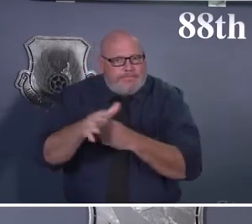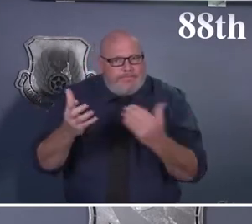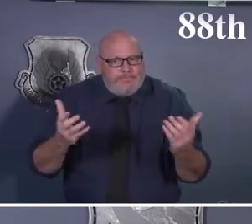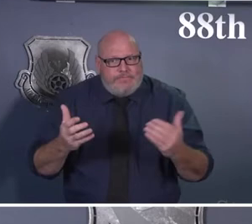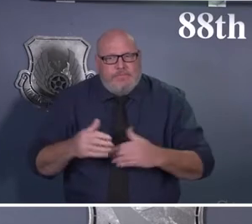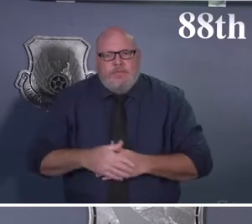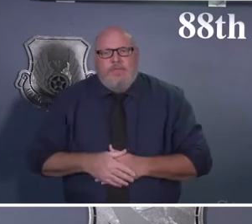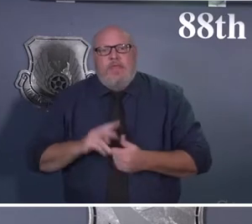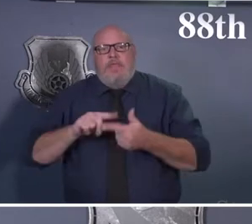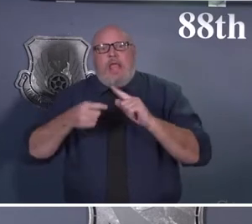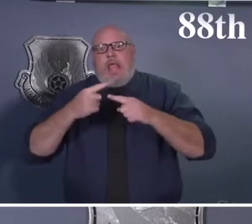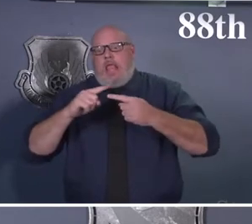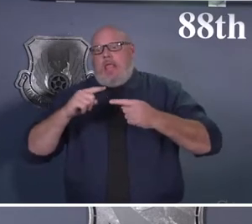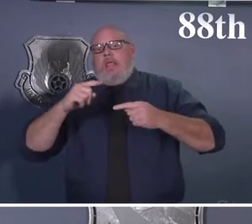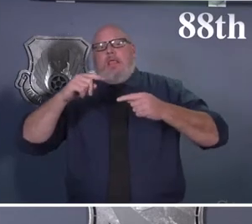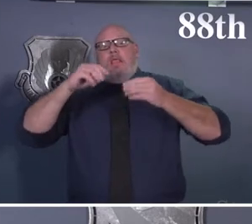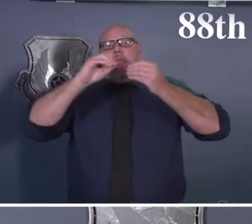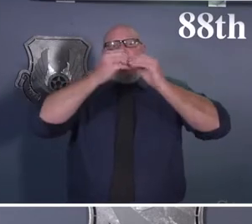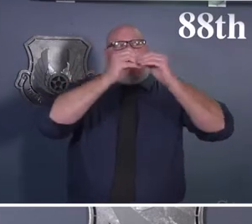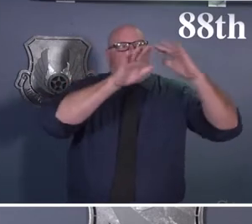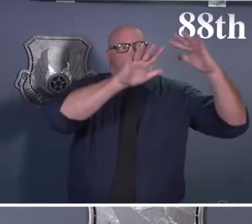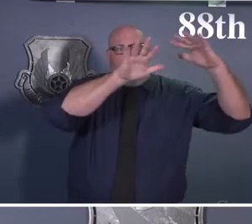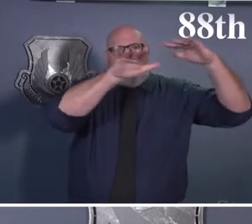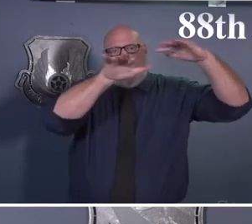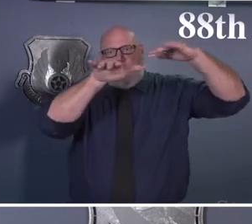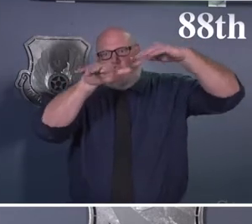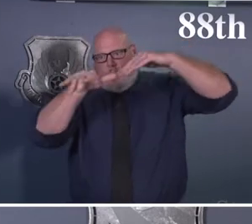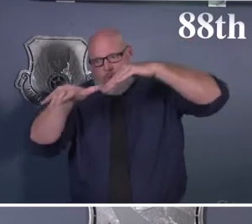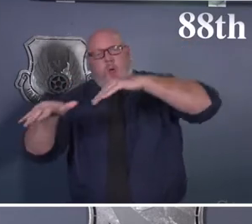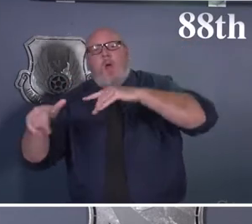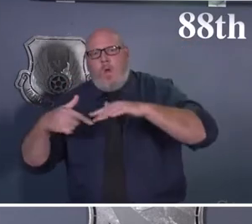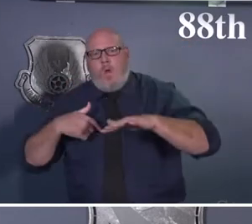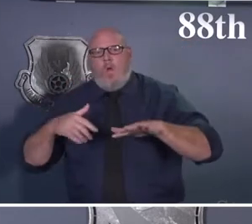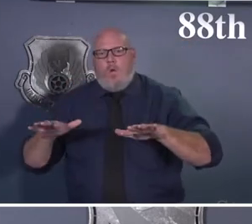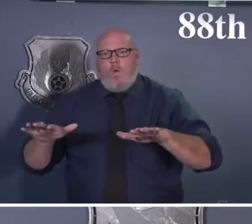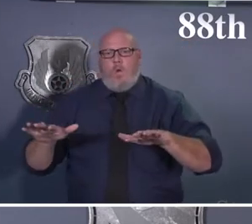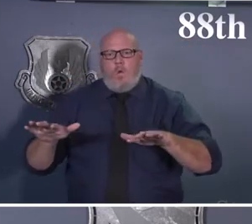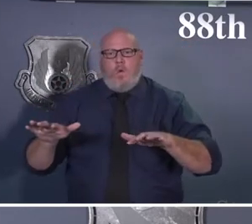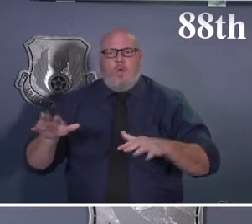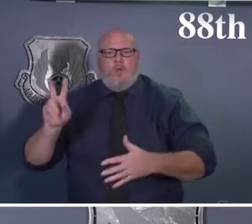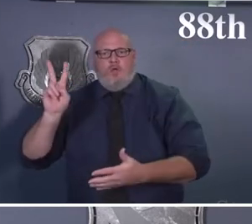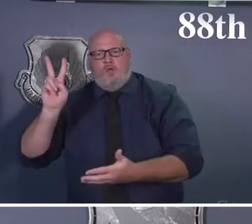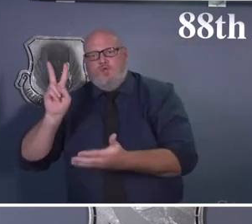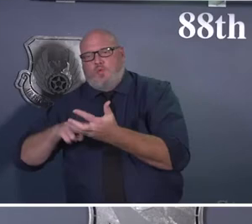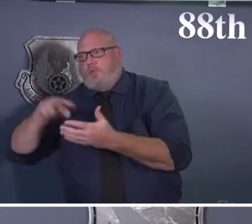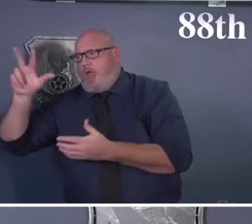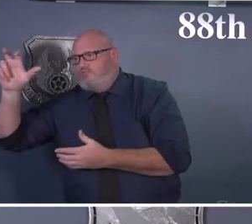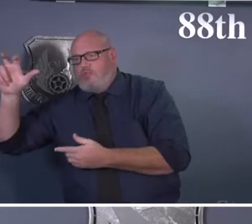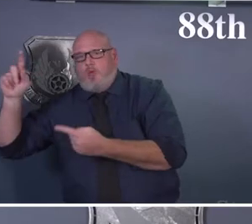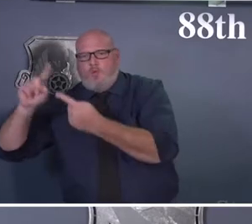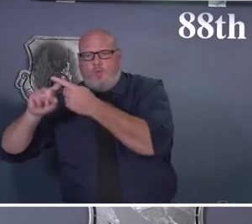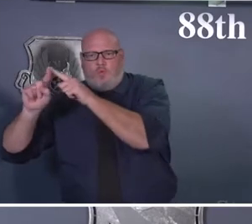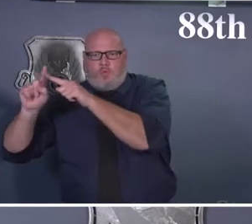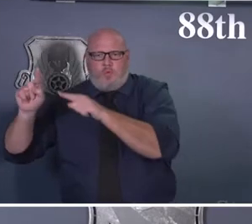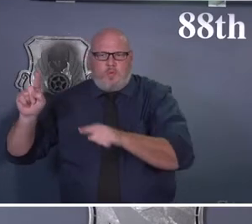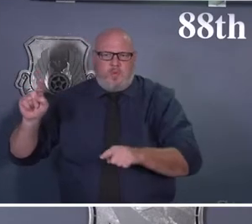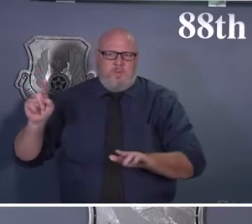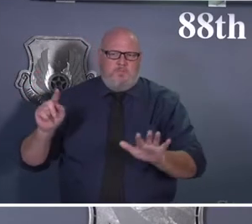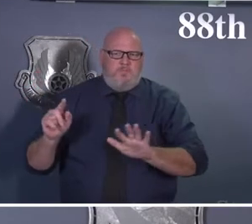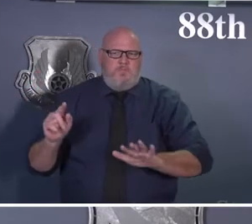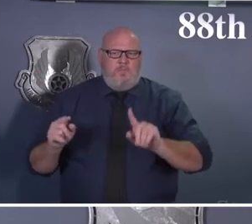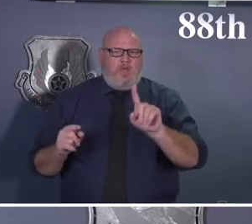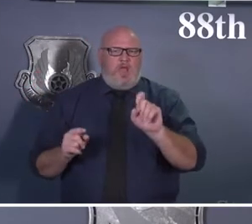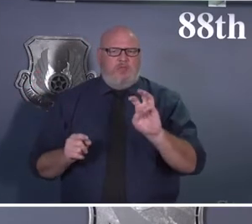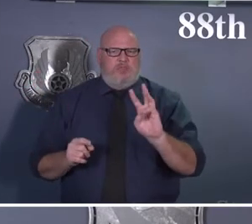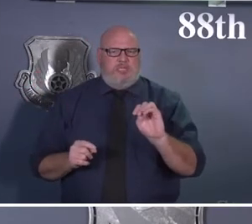down fast. As a matter of fact, we went from that peak of about 2,300 down to one of our counties at about 160 as of